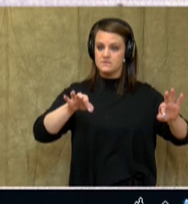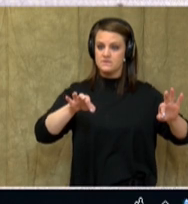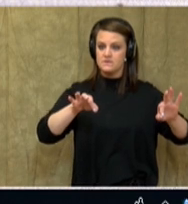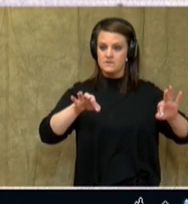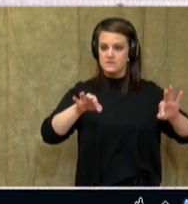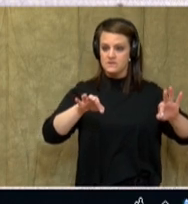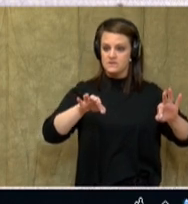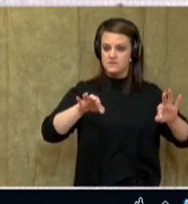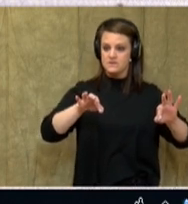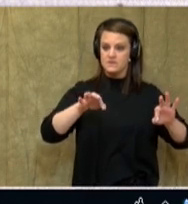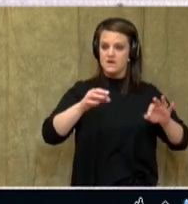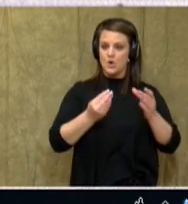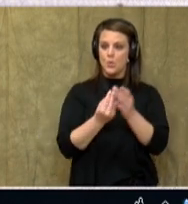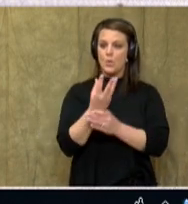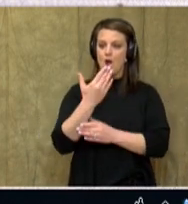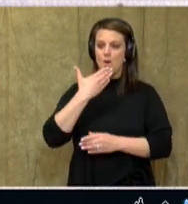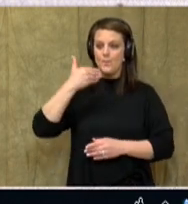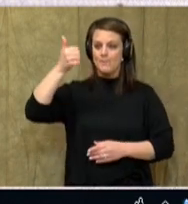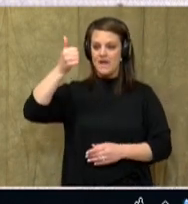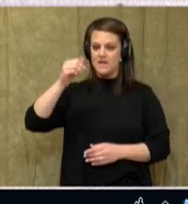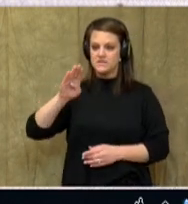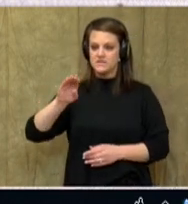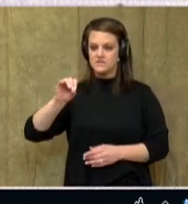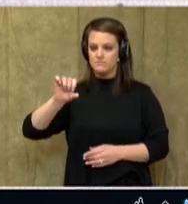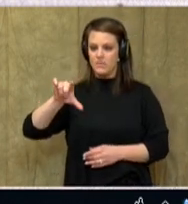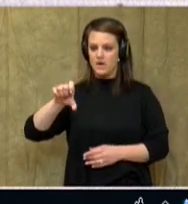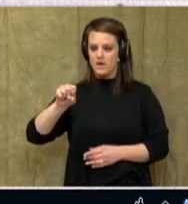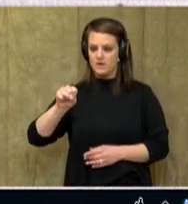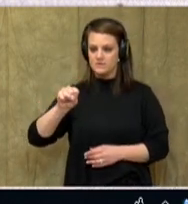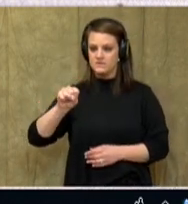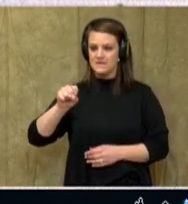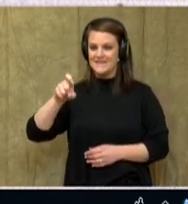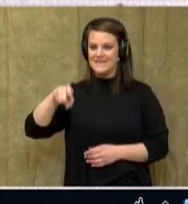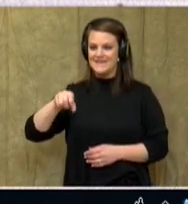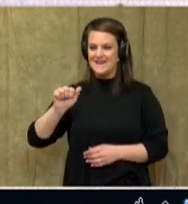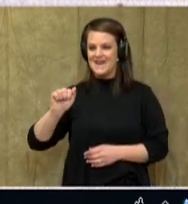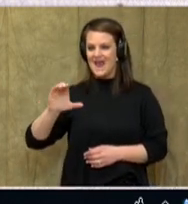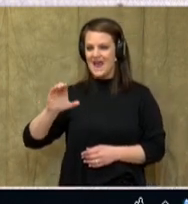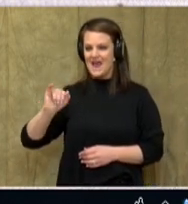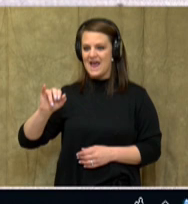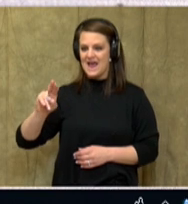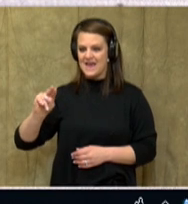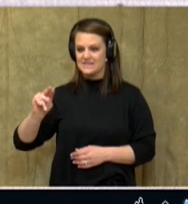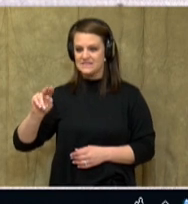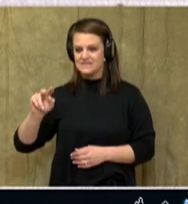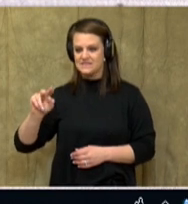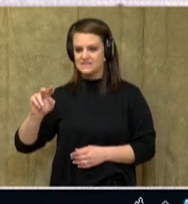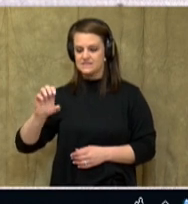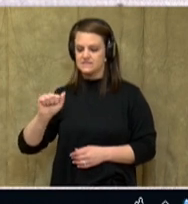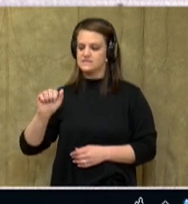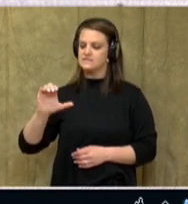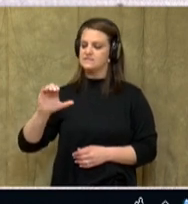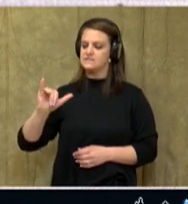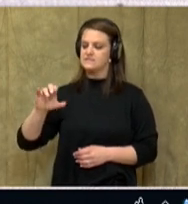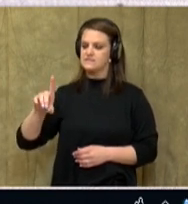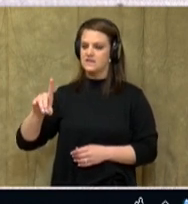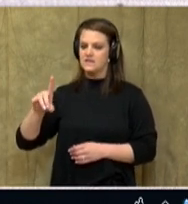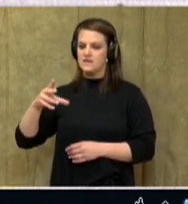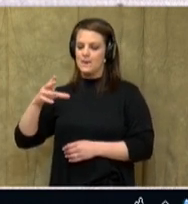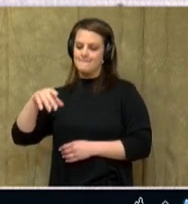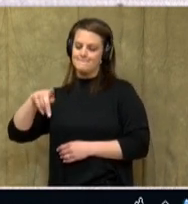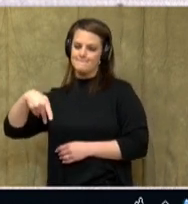on cranberries. They grow best in bogs, and they need an acid peat soil, a steady water supply,